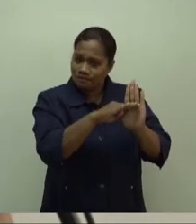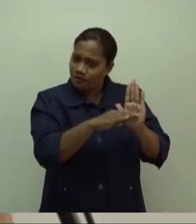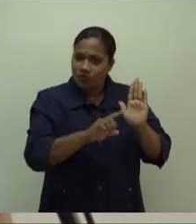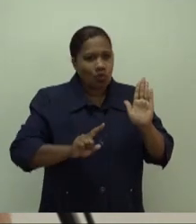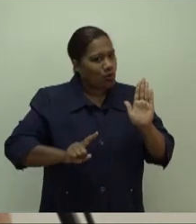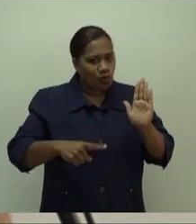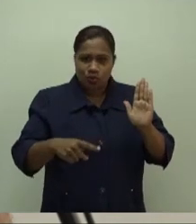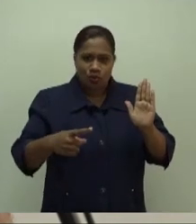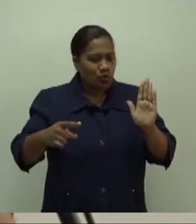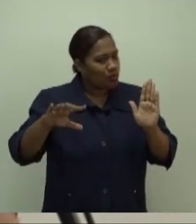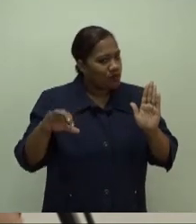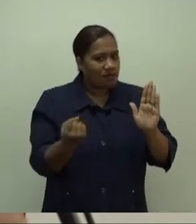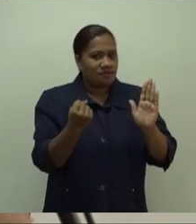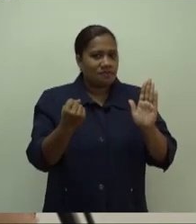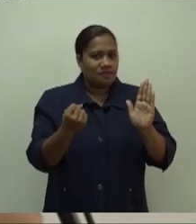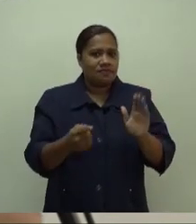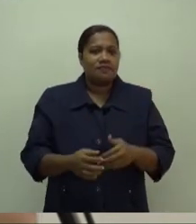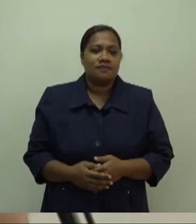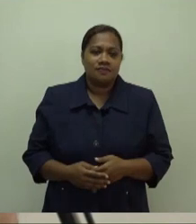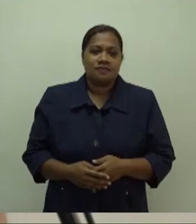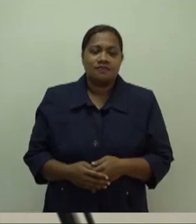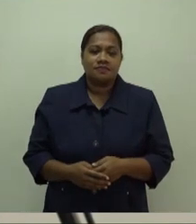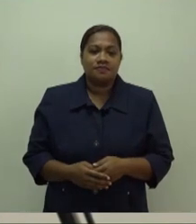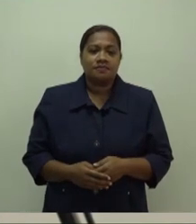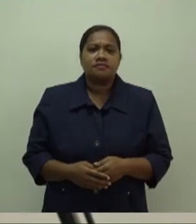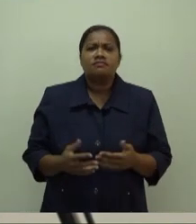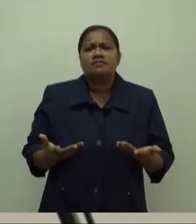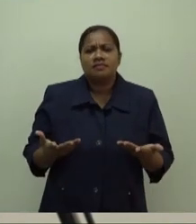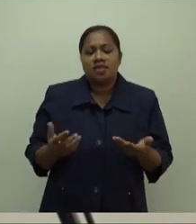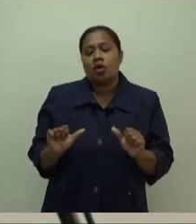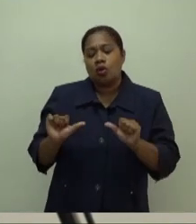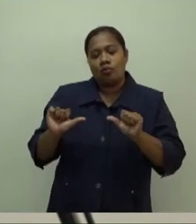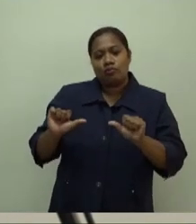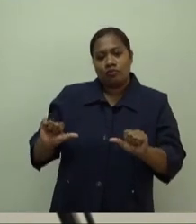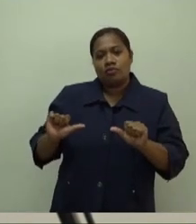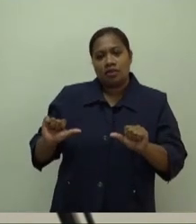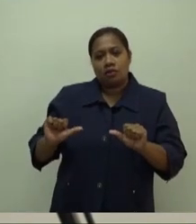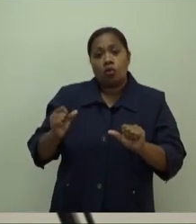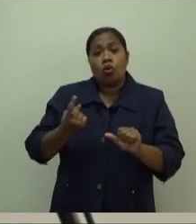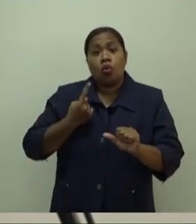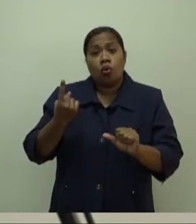and probably the medium term to protect those who are most vulnerable.